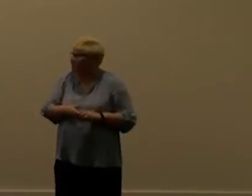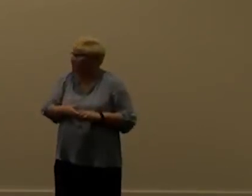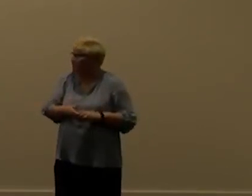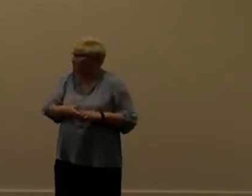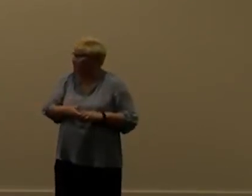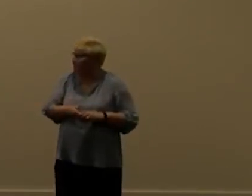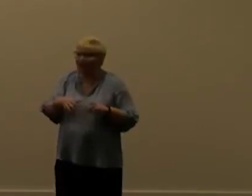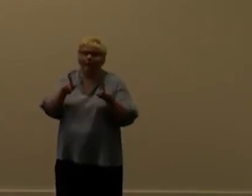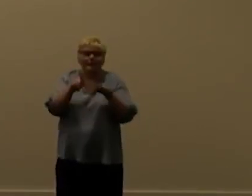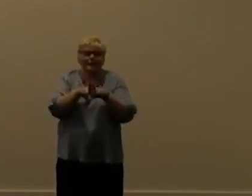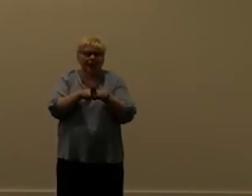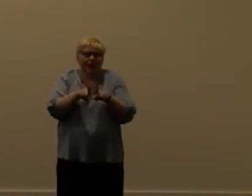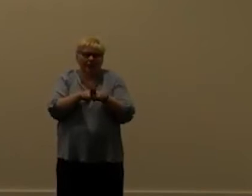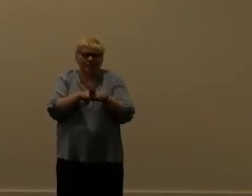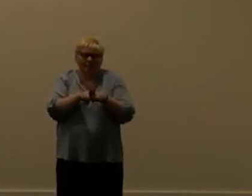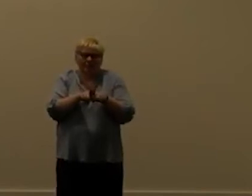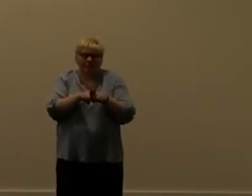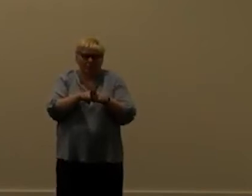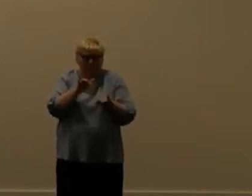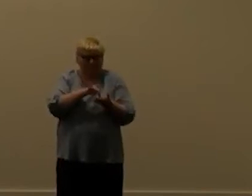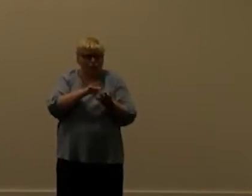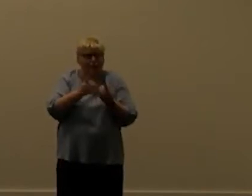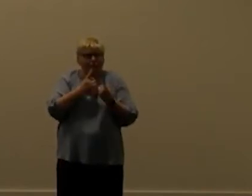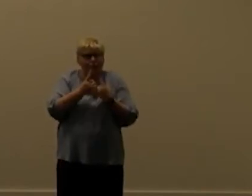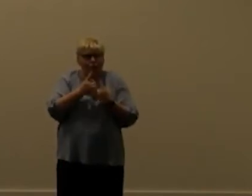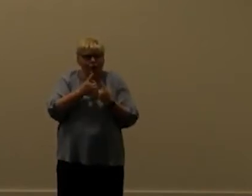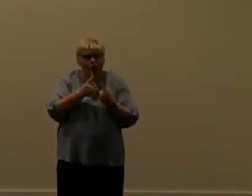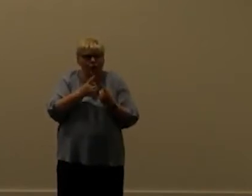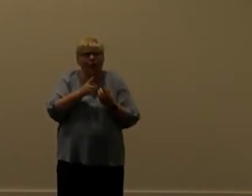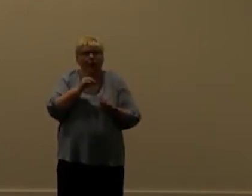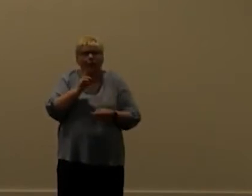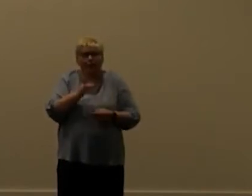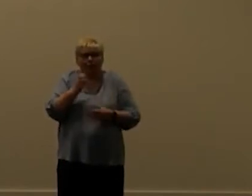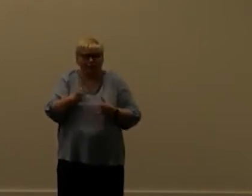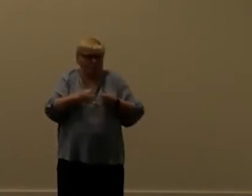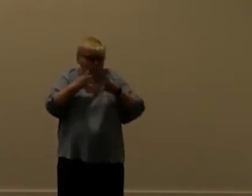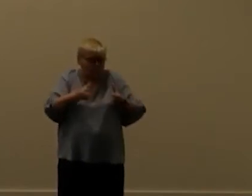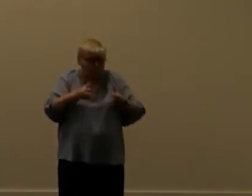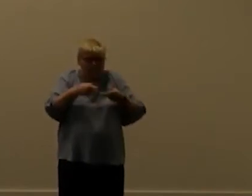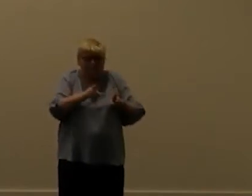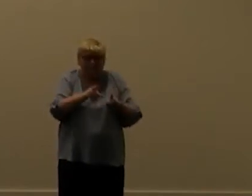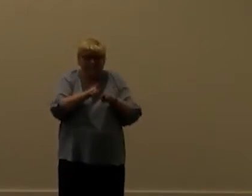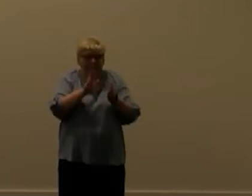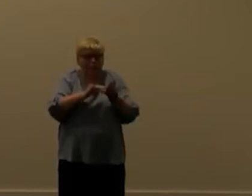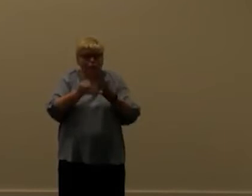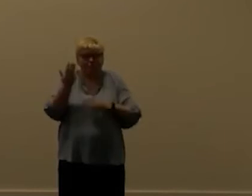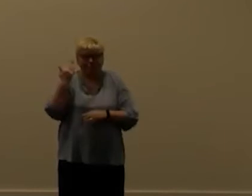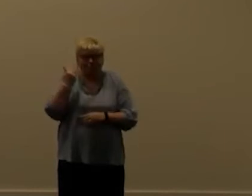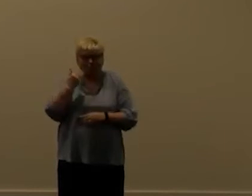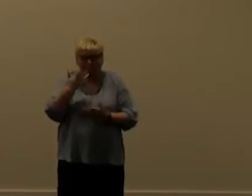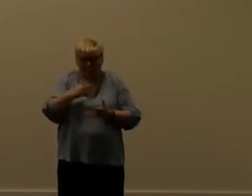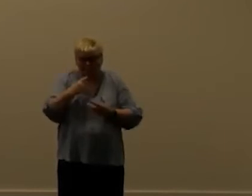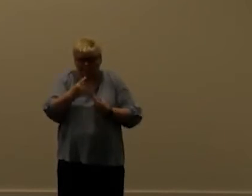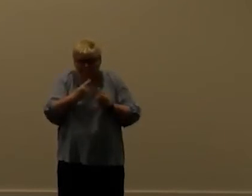and the same thing goes with the business central integration and then you have like the huge systems like adobe marketing which microsoft previously have pointed and